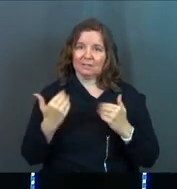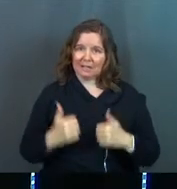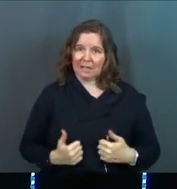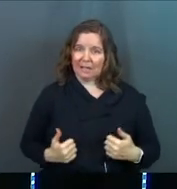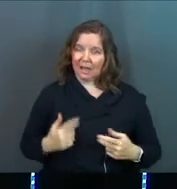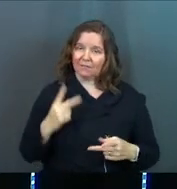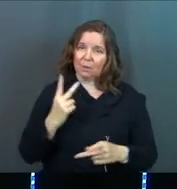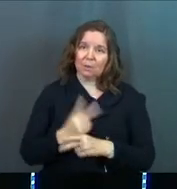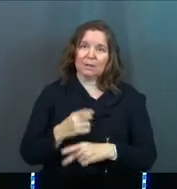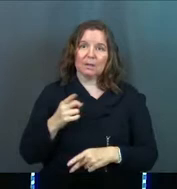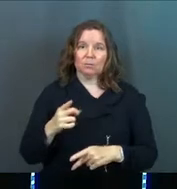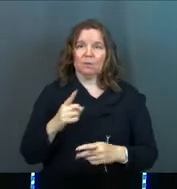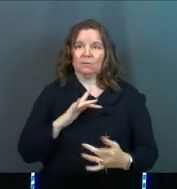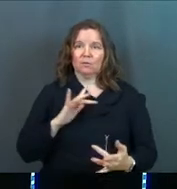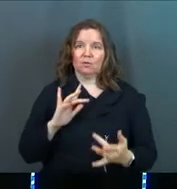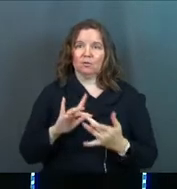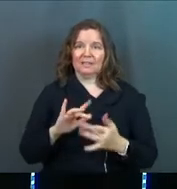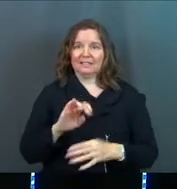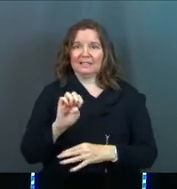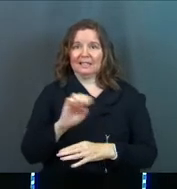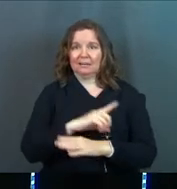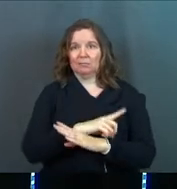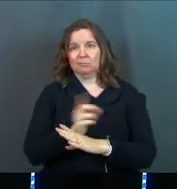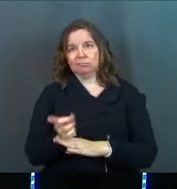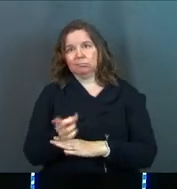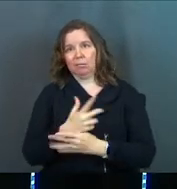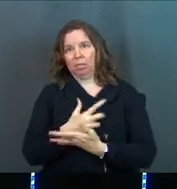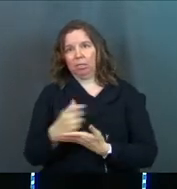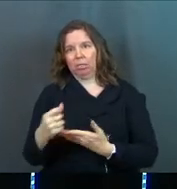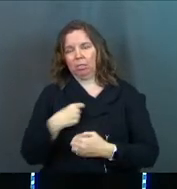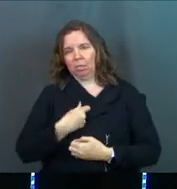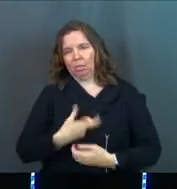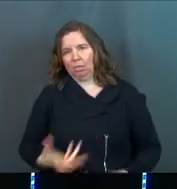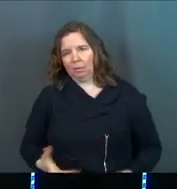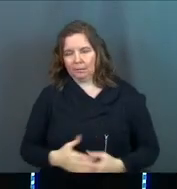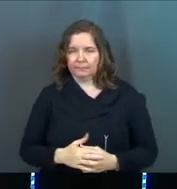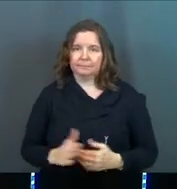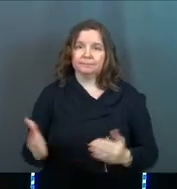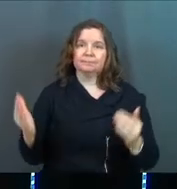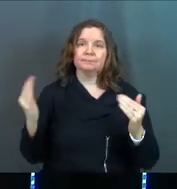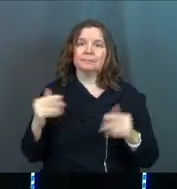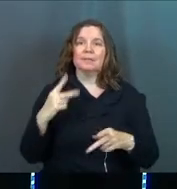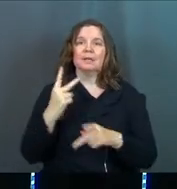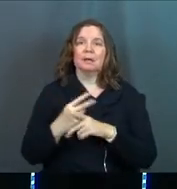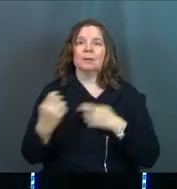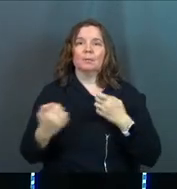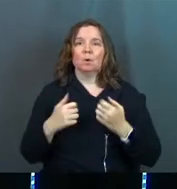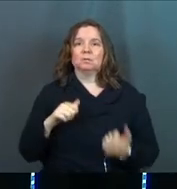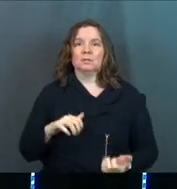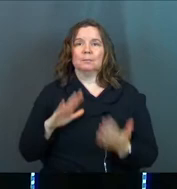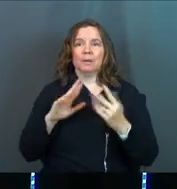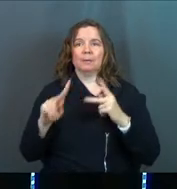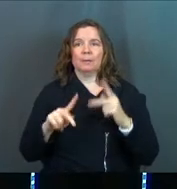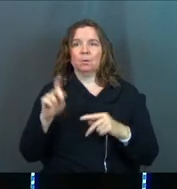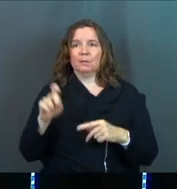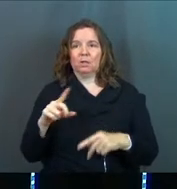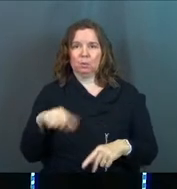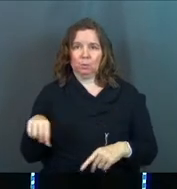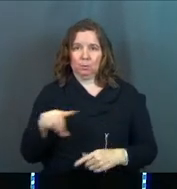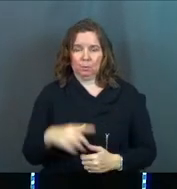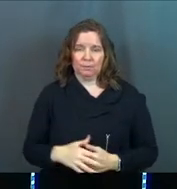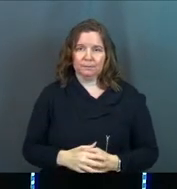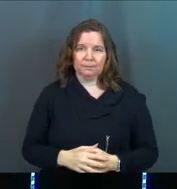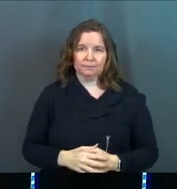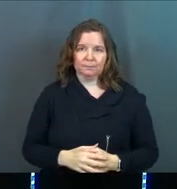keep you from reaching E too quickly. Keep you from burning out. Next, it will keep you emotionally present for those that need you.